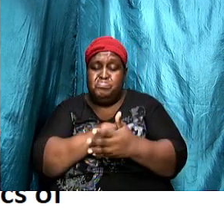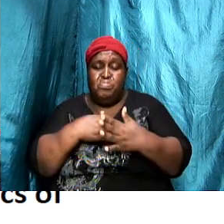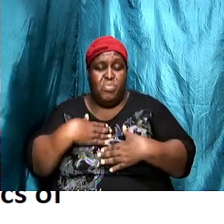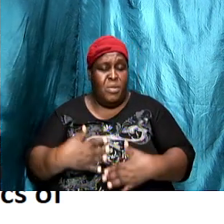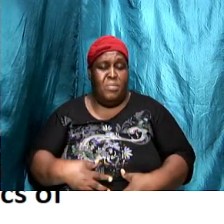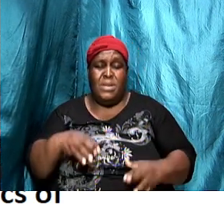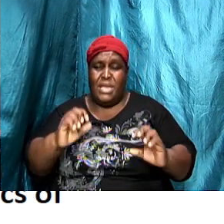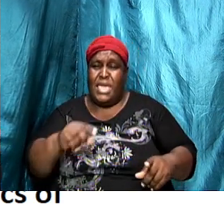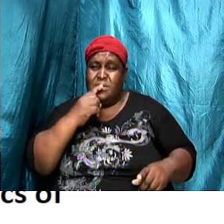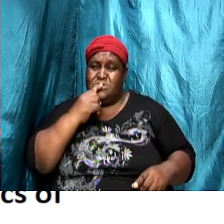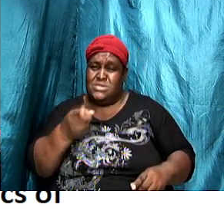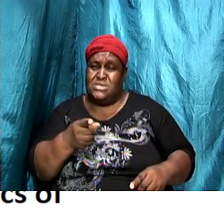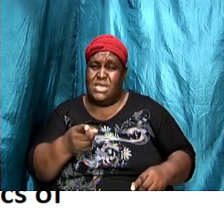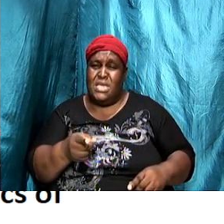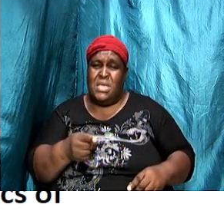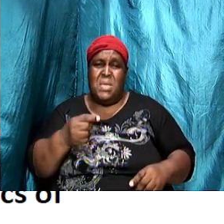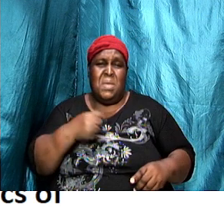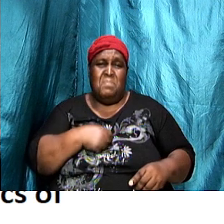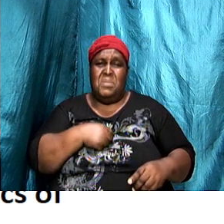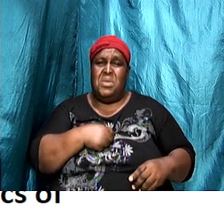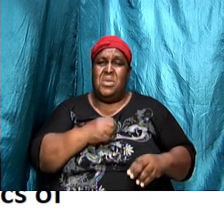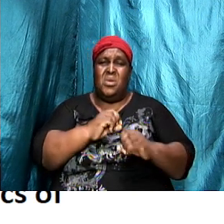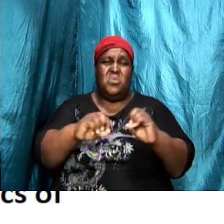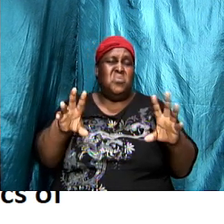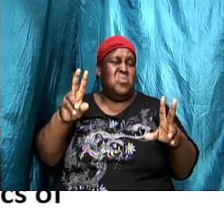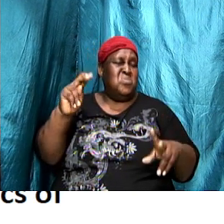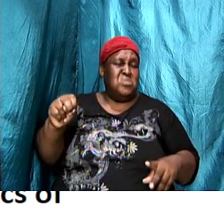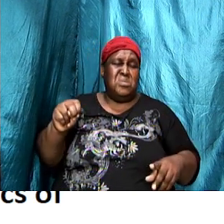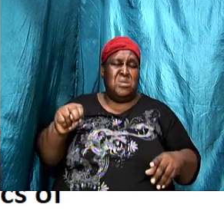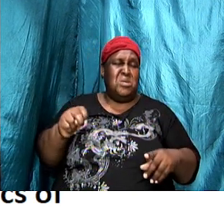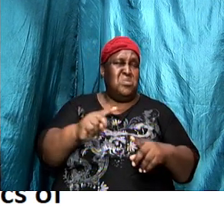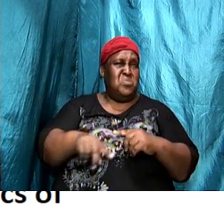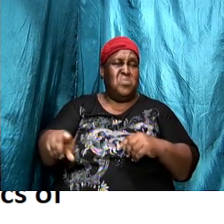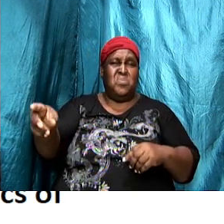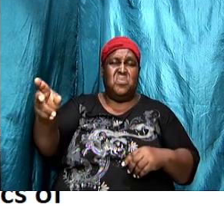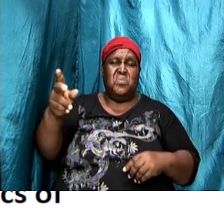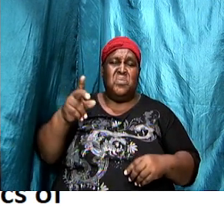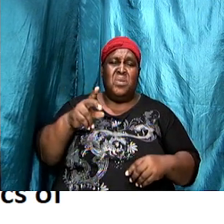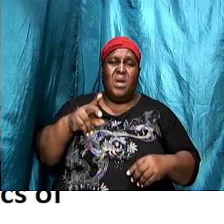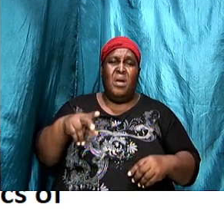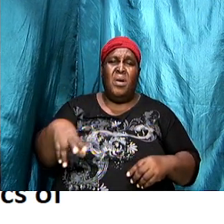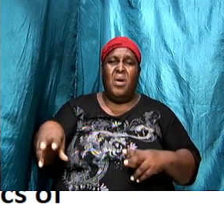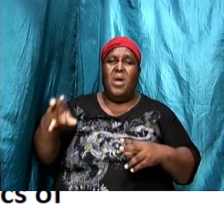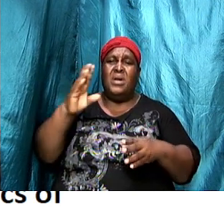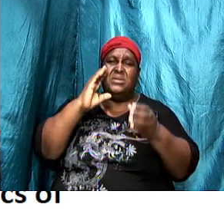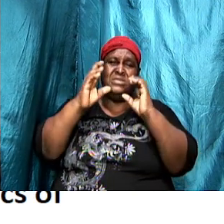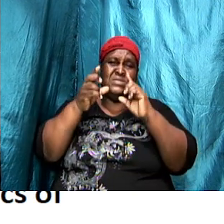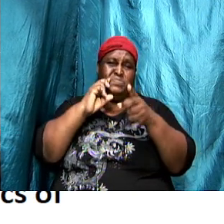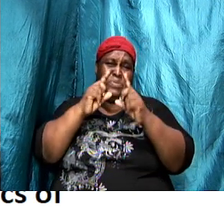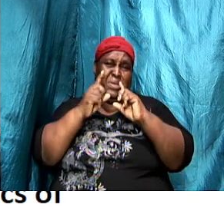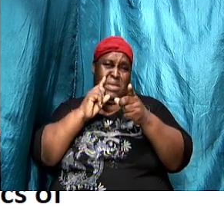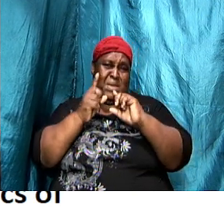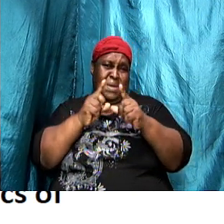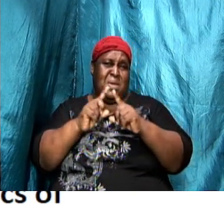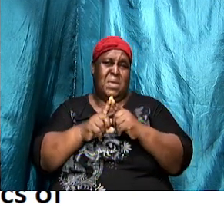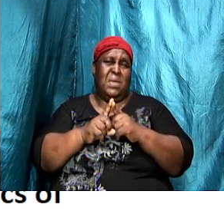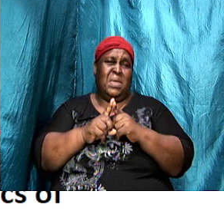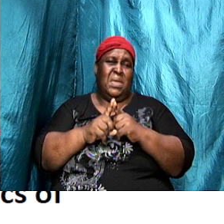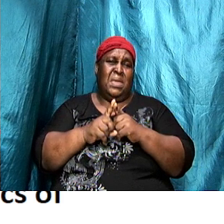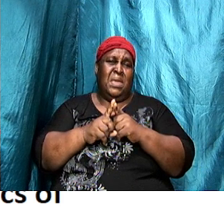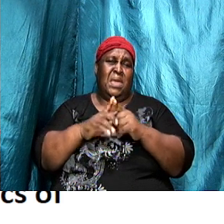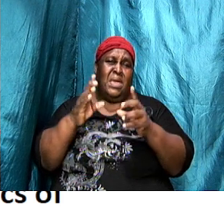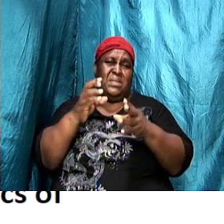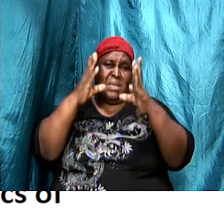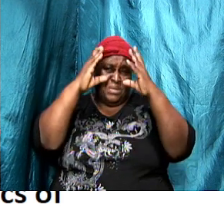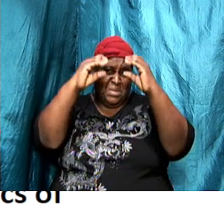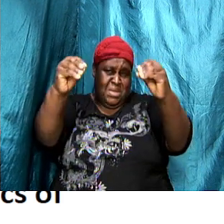can say I will never I don't need to talk to or converse with or relate to or take